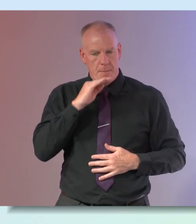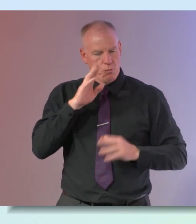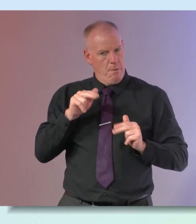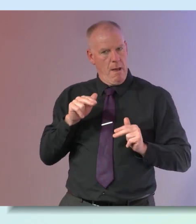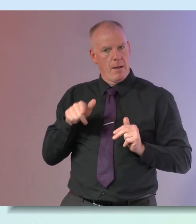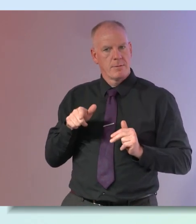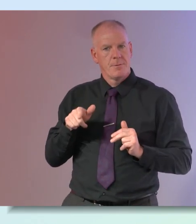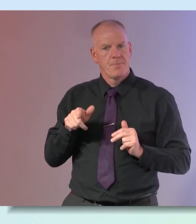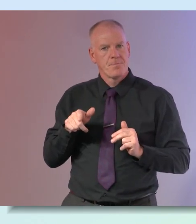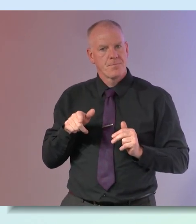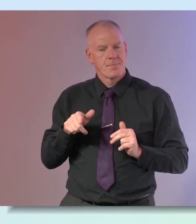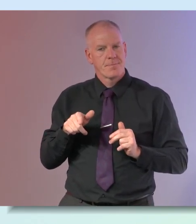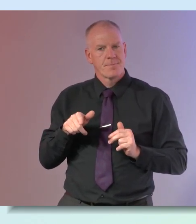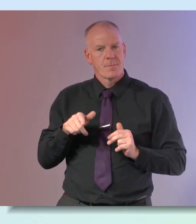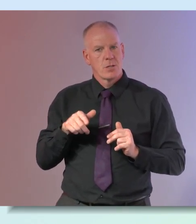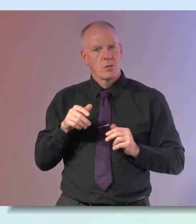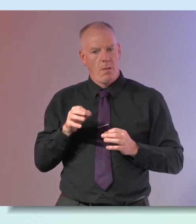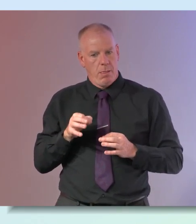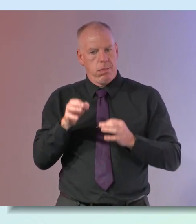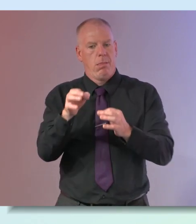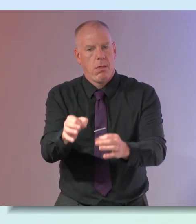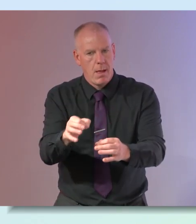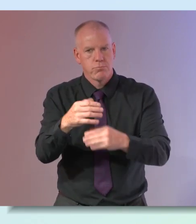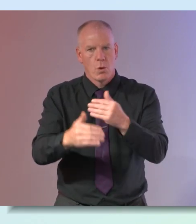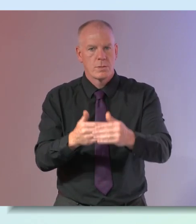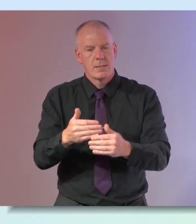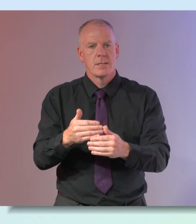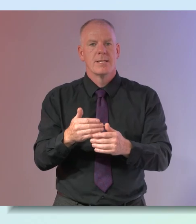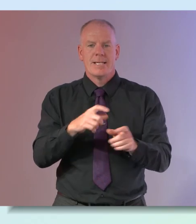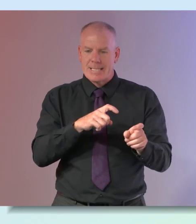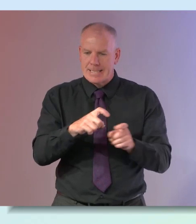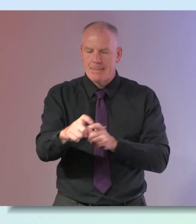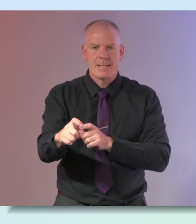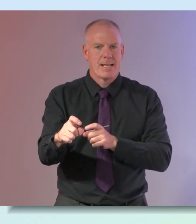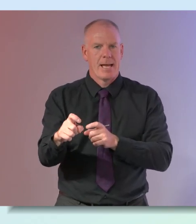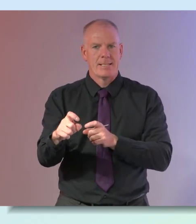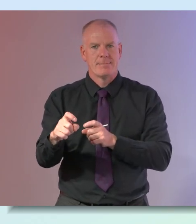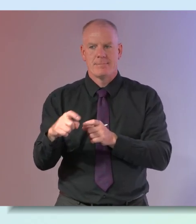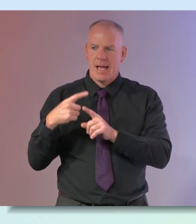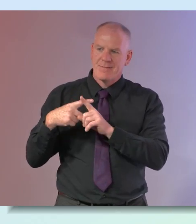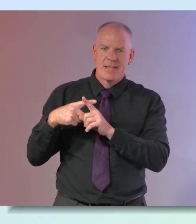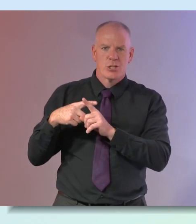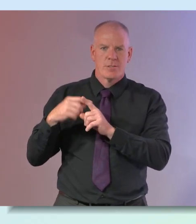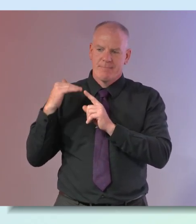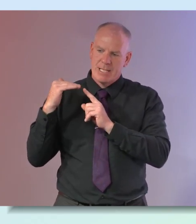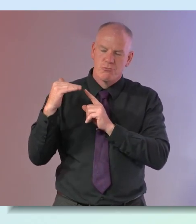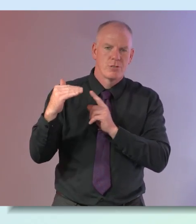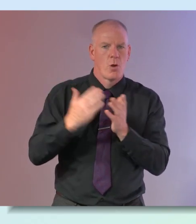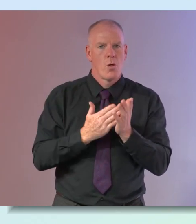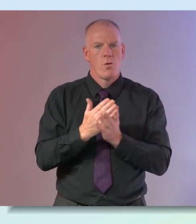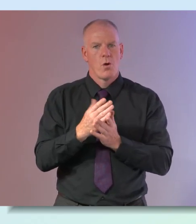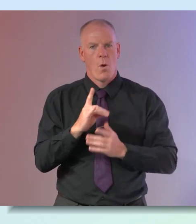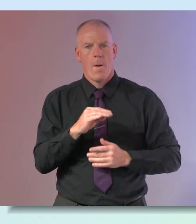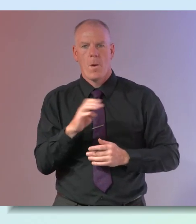effectively kick that can down the road so you're you're maintaining your estrogen advantage throughout the time that you use